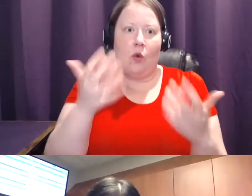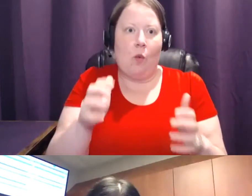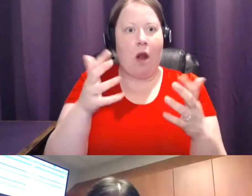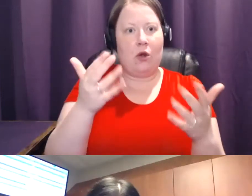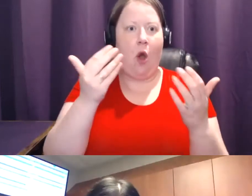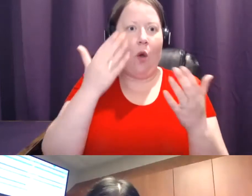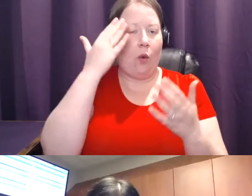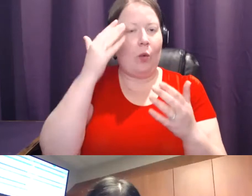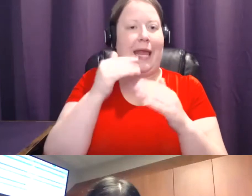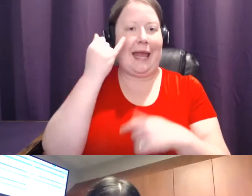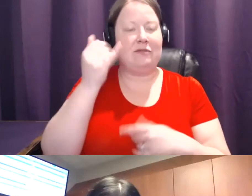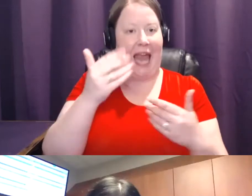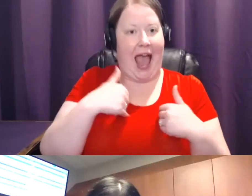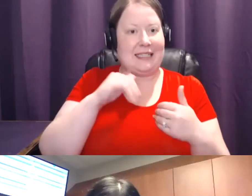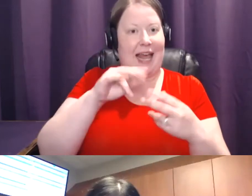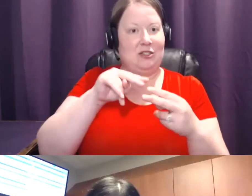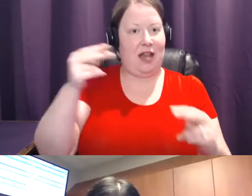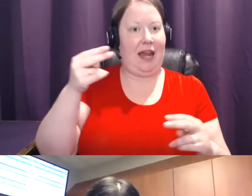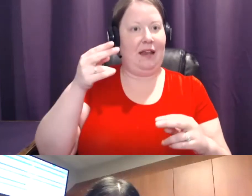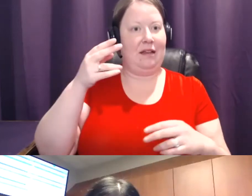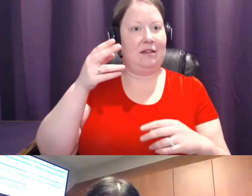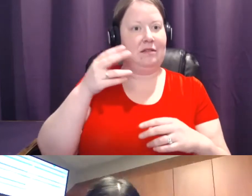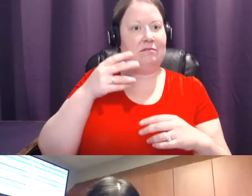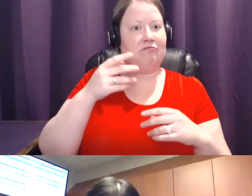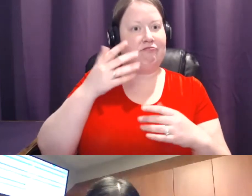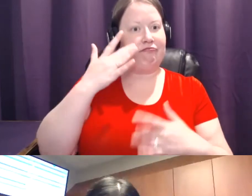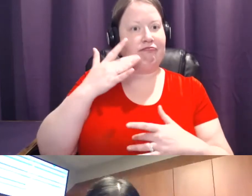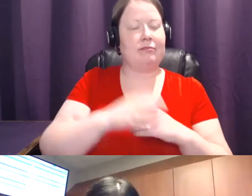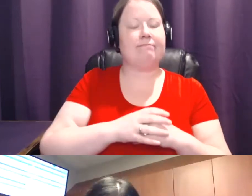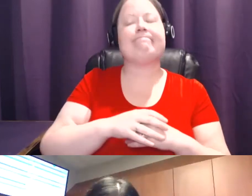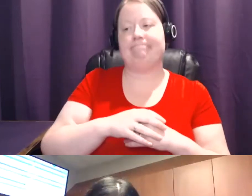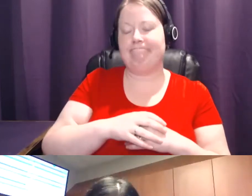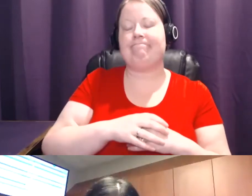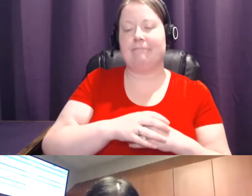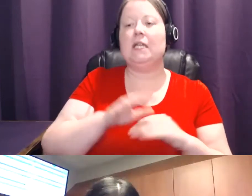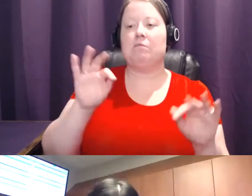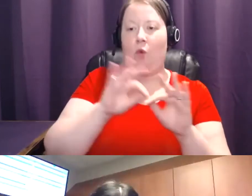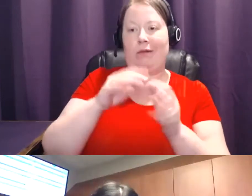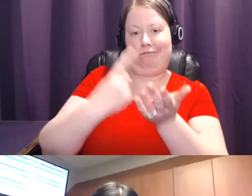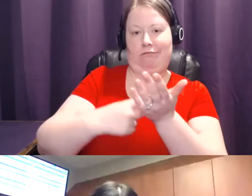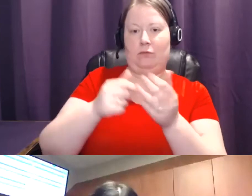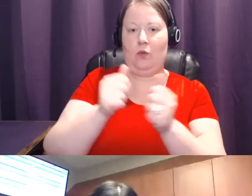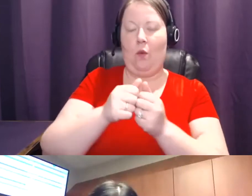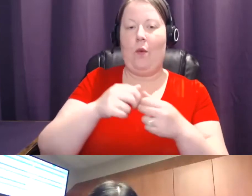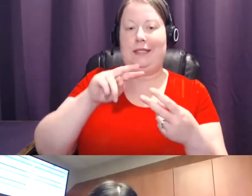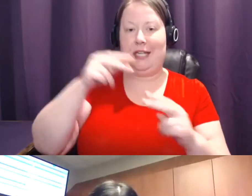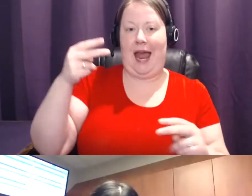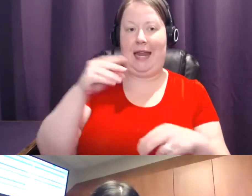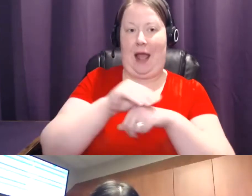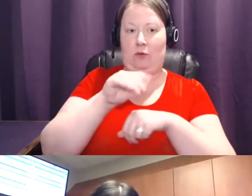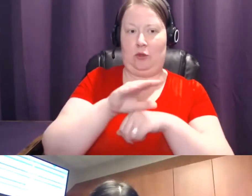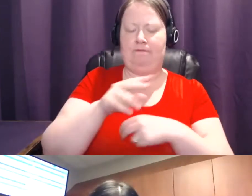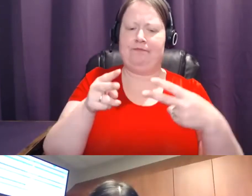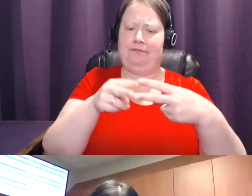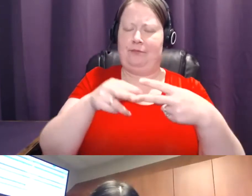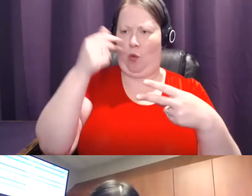question. And the answer is that you should have a discussion with a genetic counselor. There are two things that you really need to remember. One is having